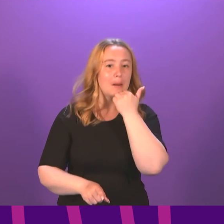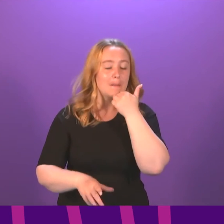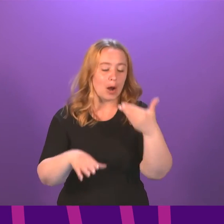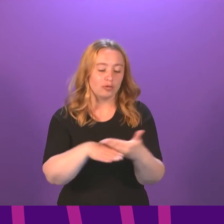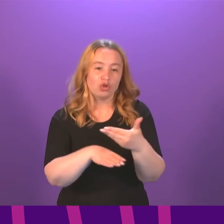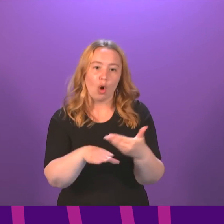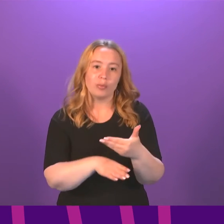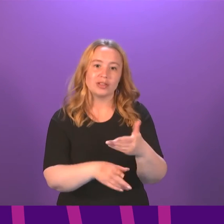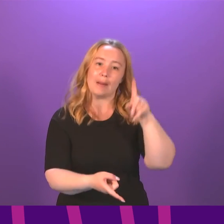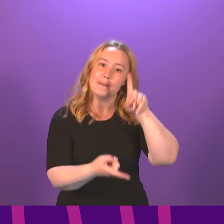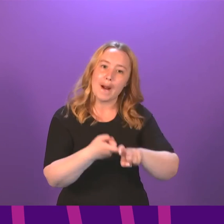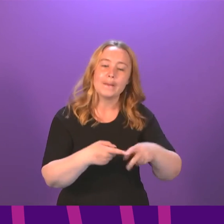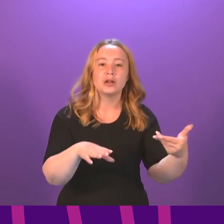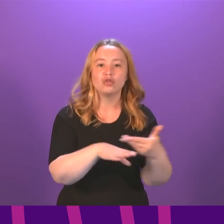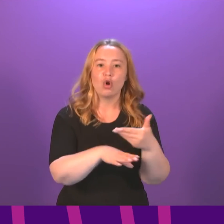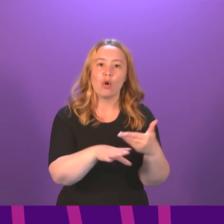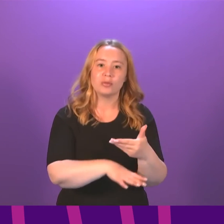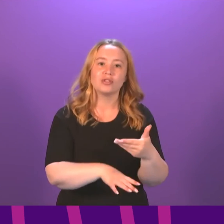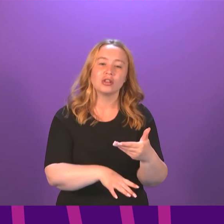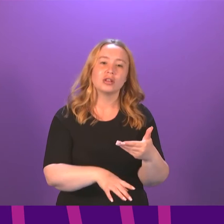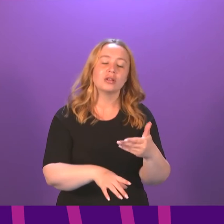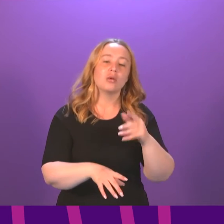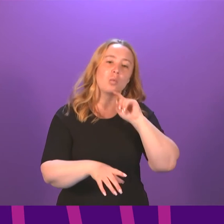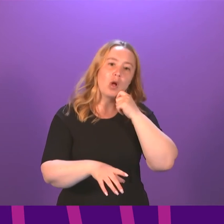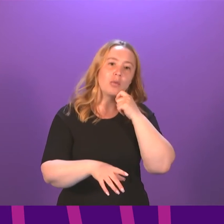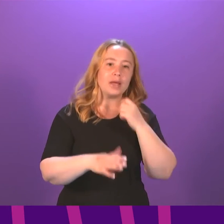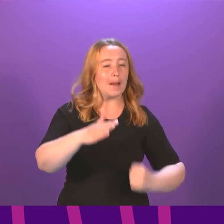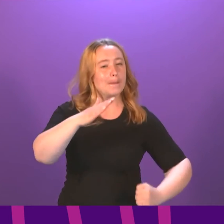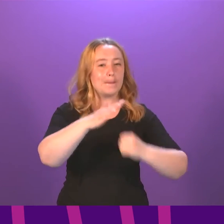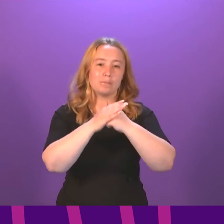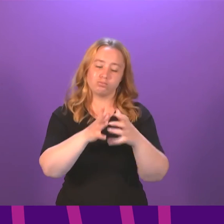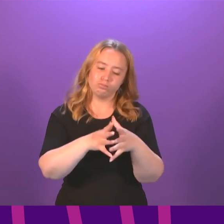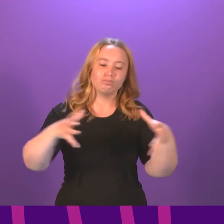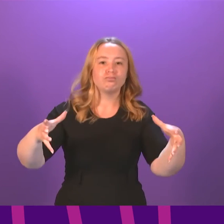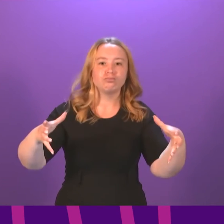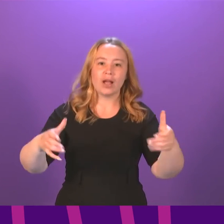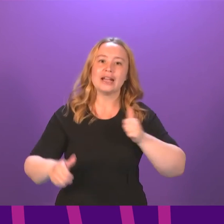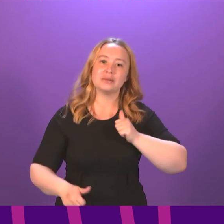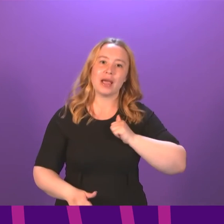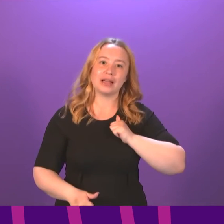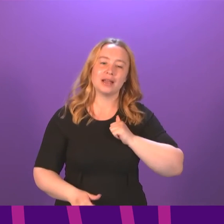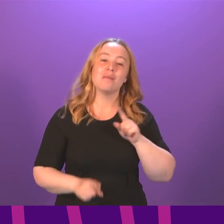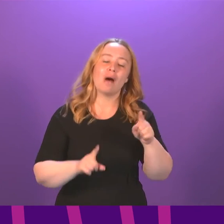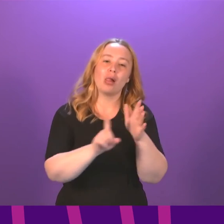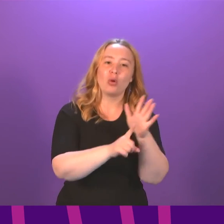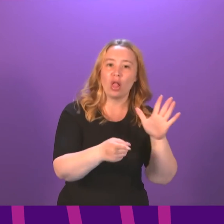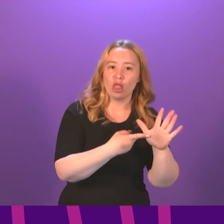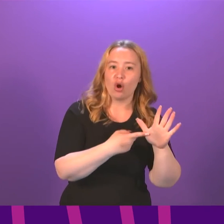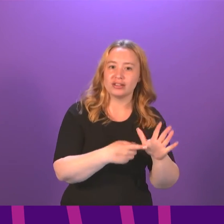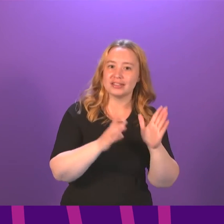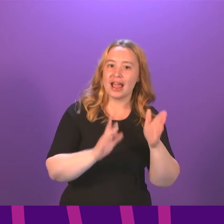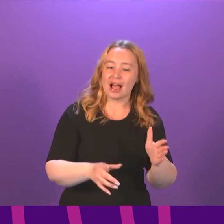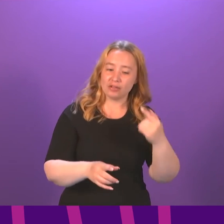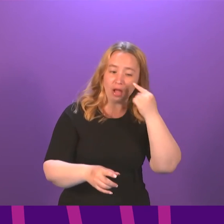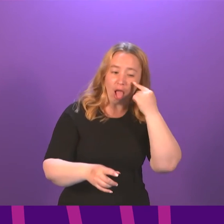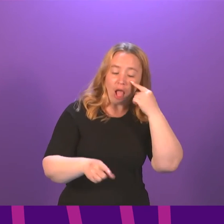posts and jobs to be absolutely maximised within, of course, that discretion that local authorities must have to meet